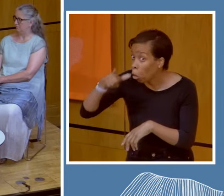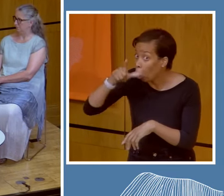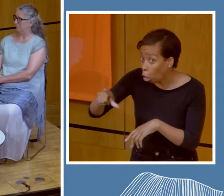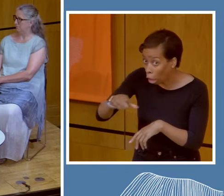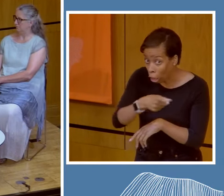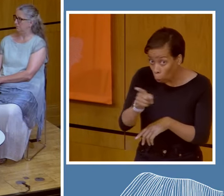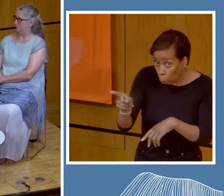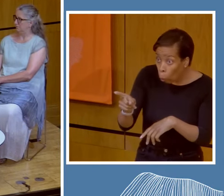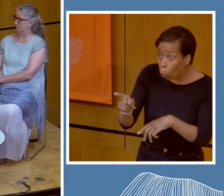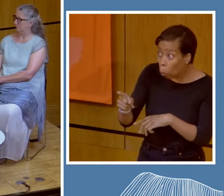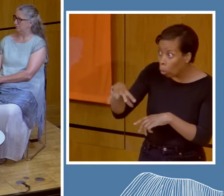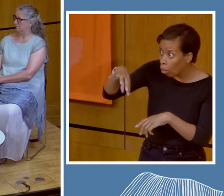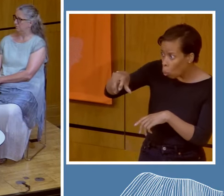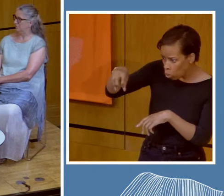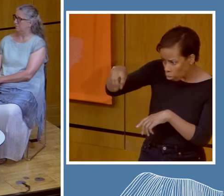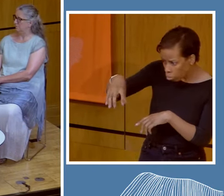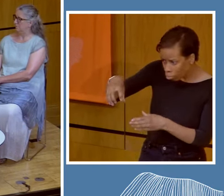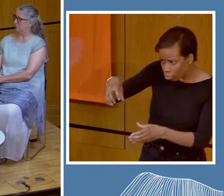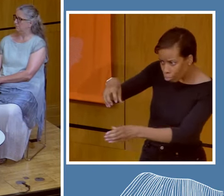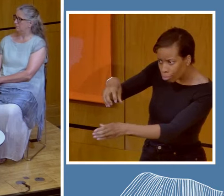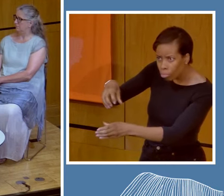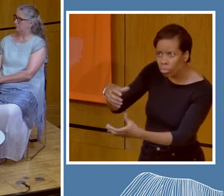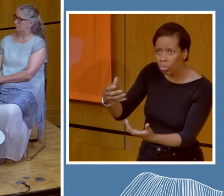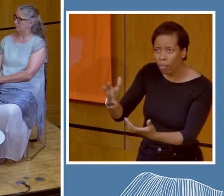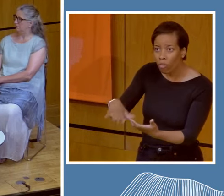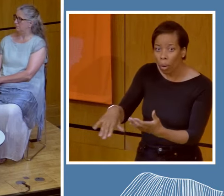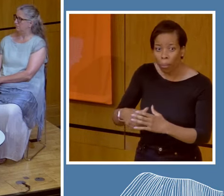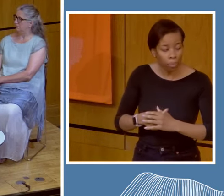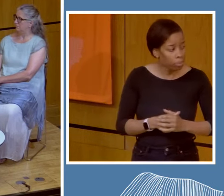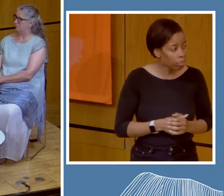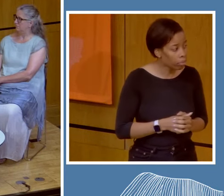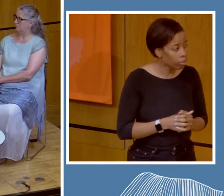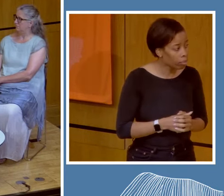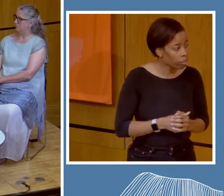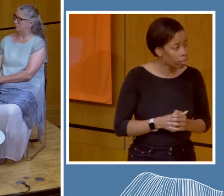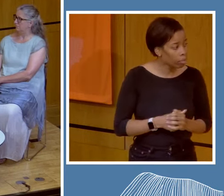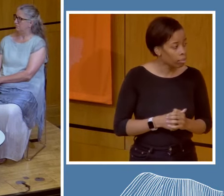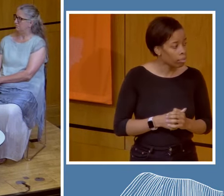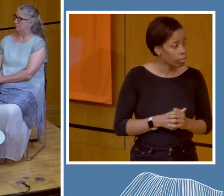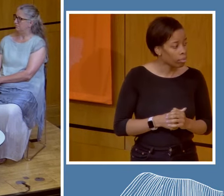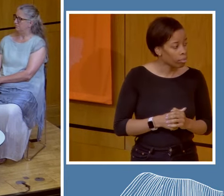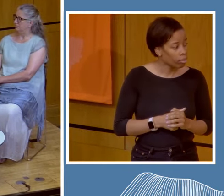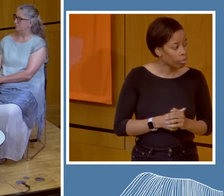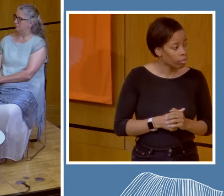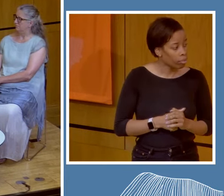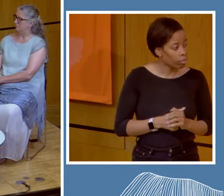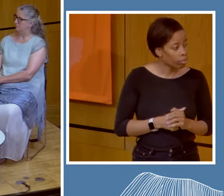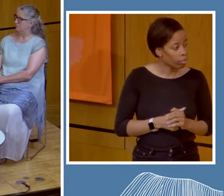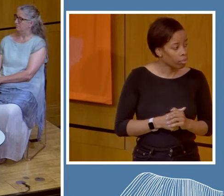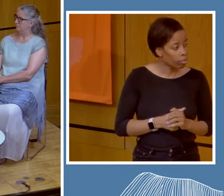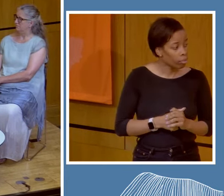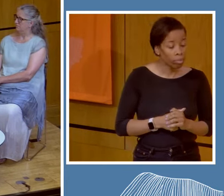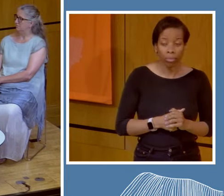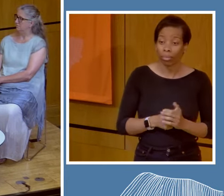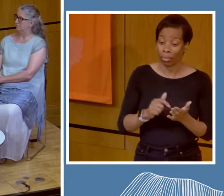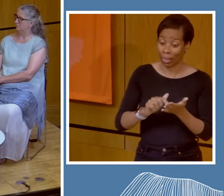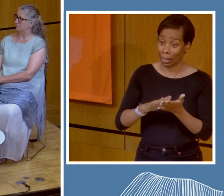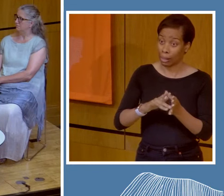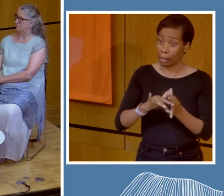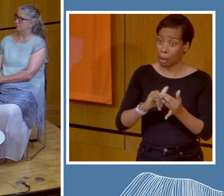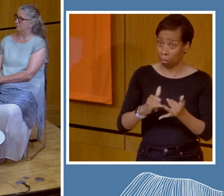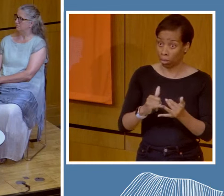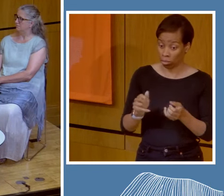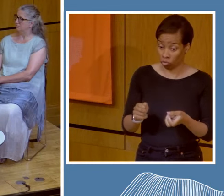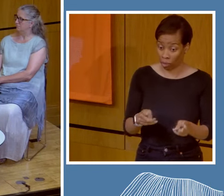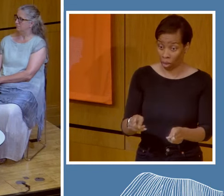drink out of a tap? And here it's the Thames River. Yes? So if you've been in London for two to three months, 60